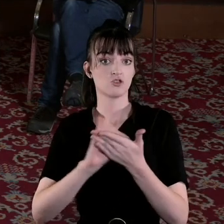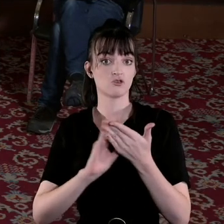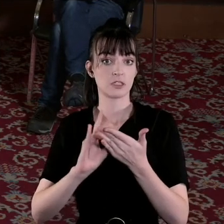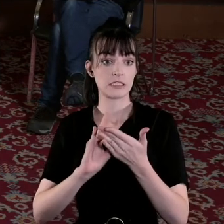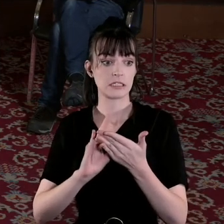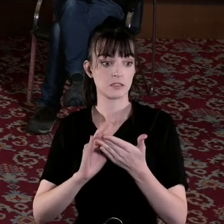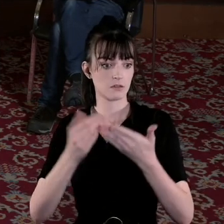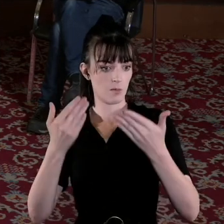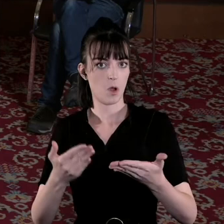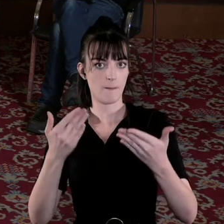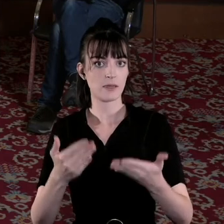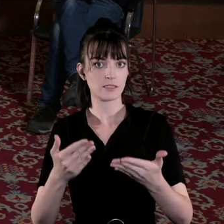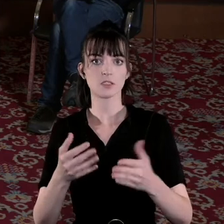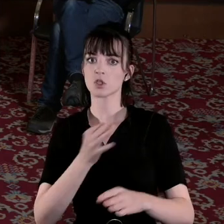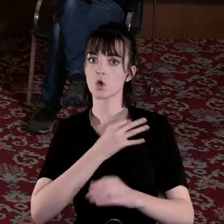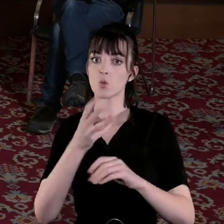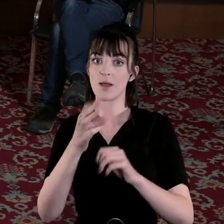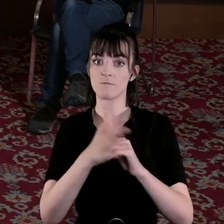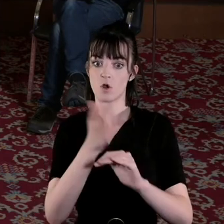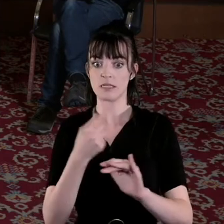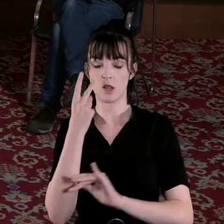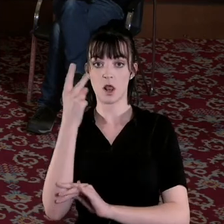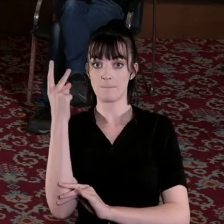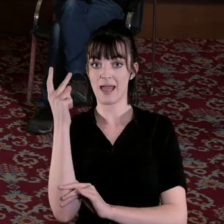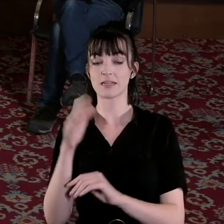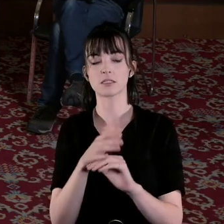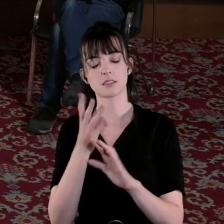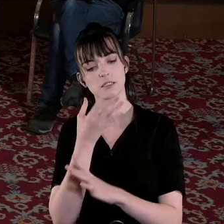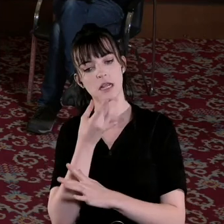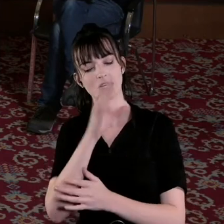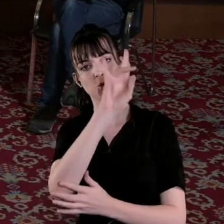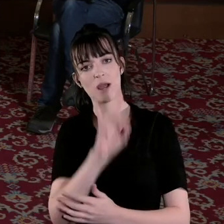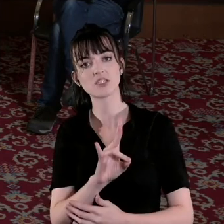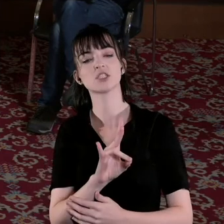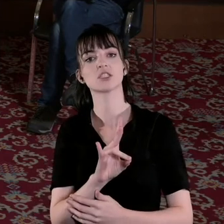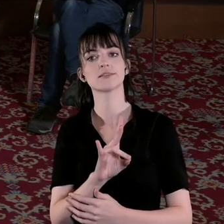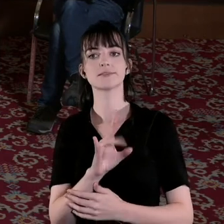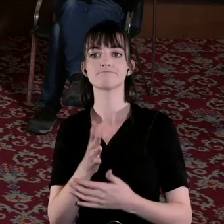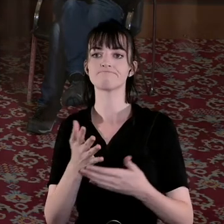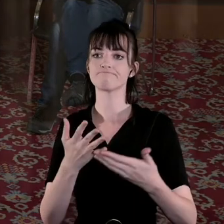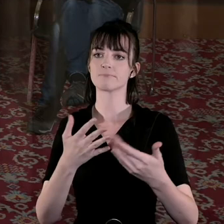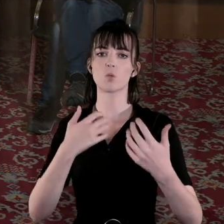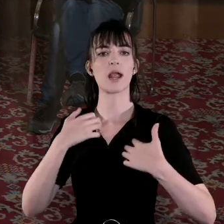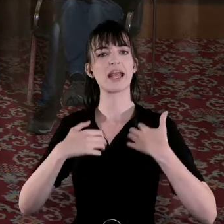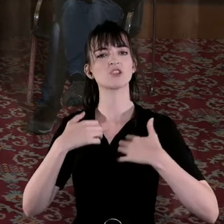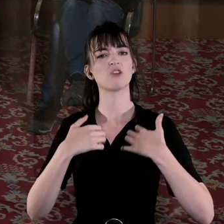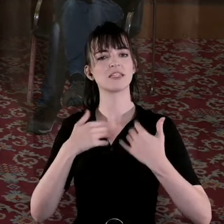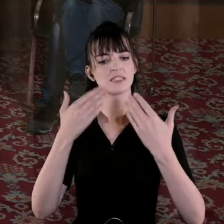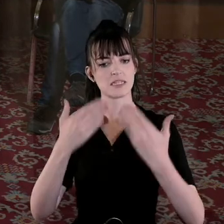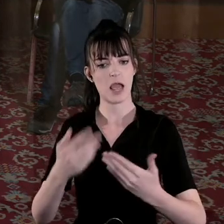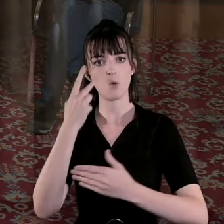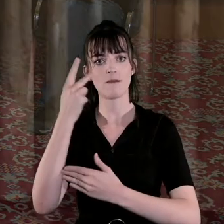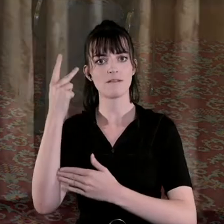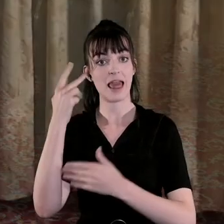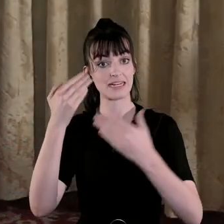present look at the past and the questions that we ask and the things that we're interested and reflect where we are at